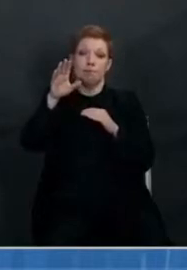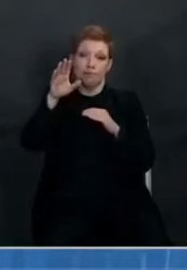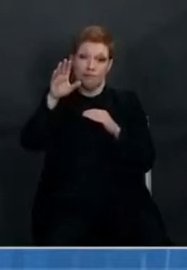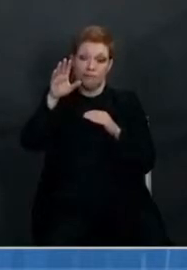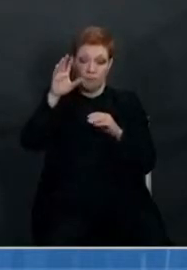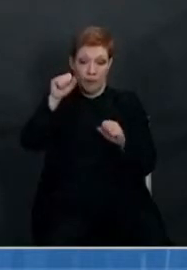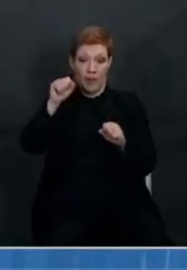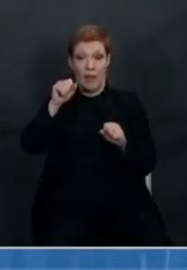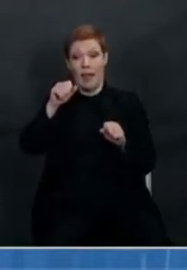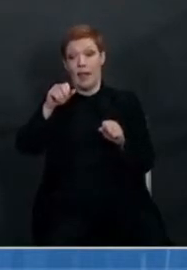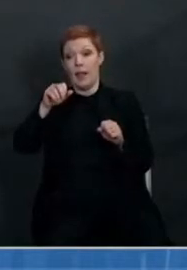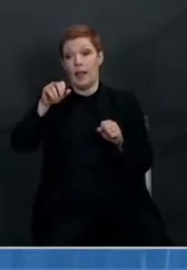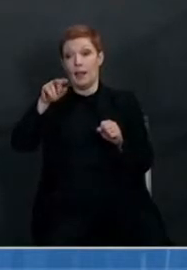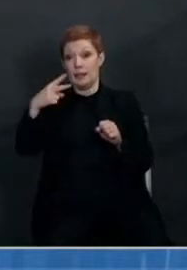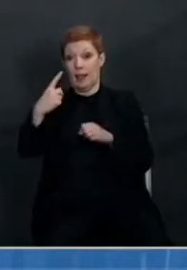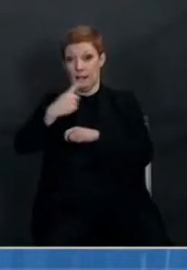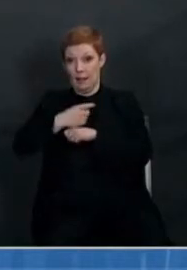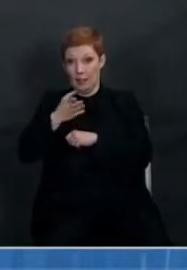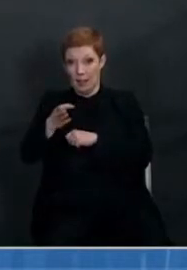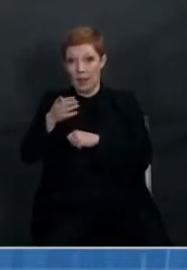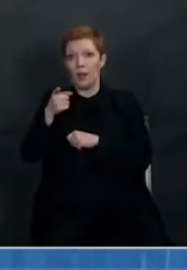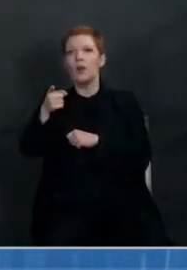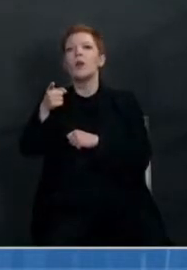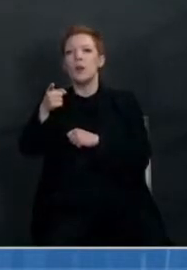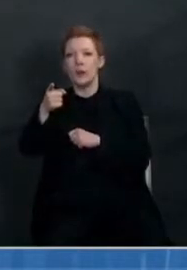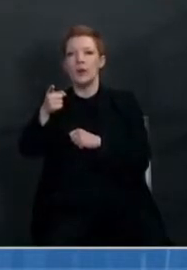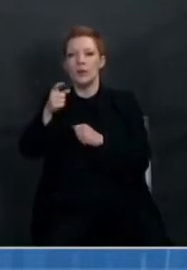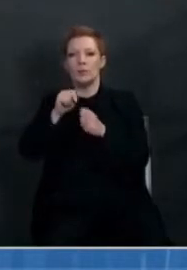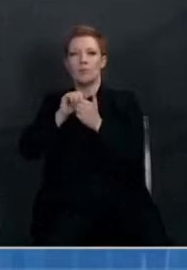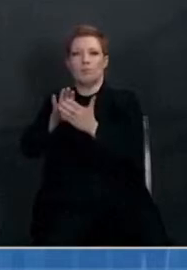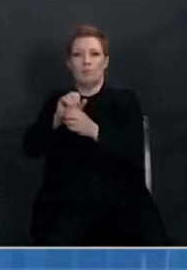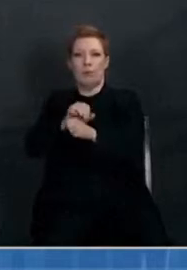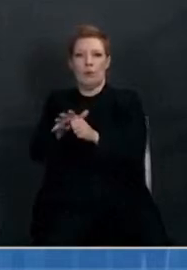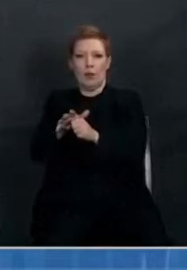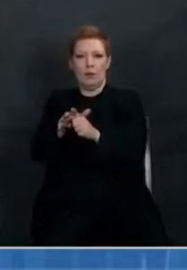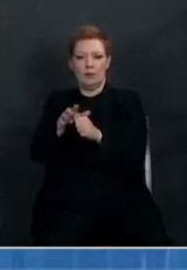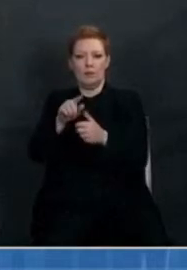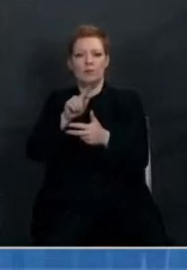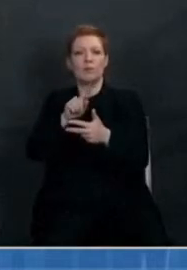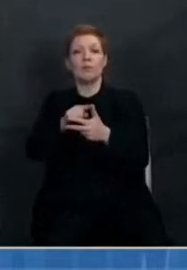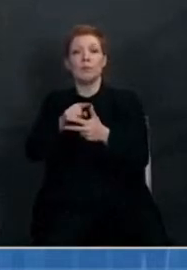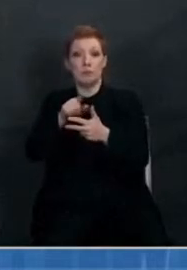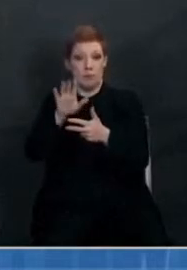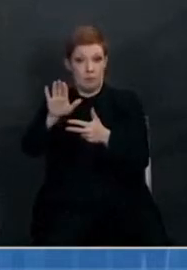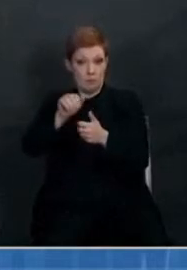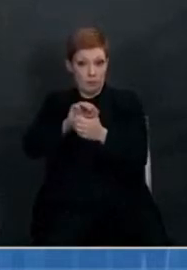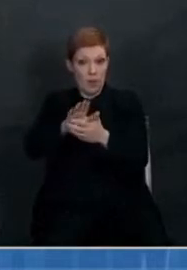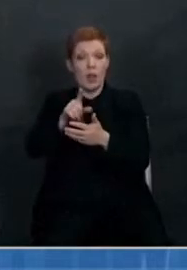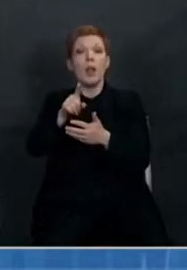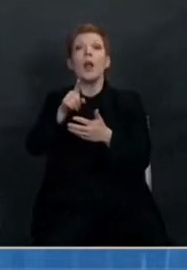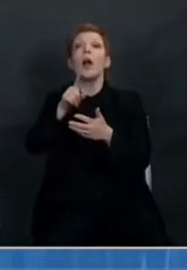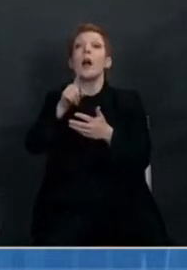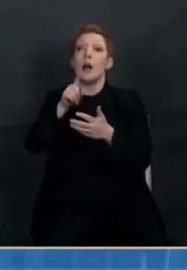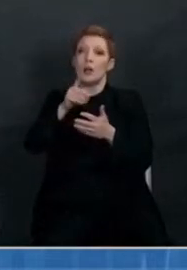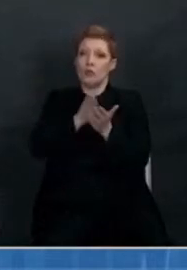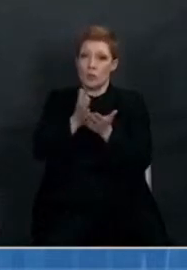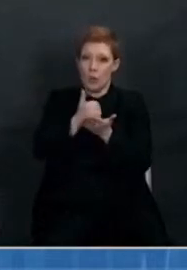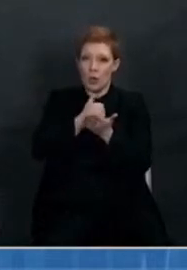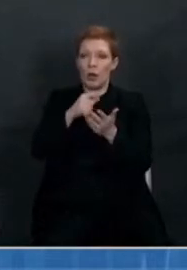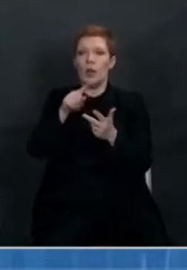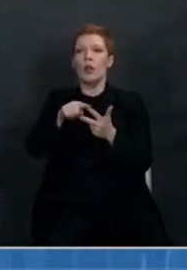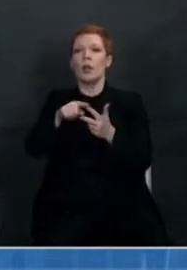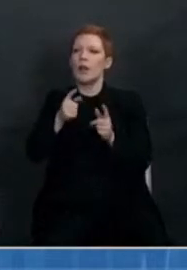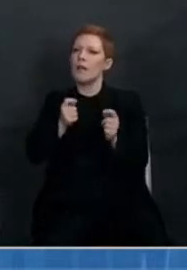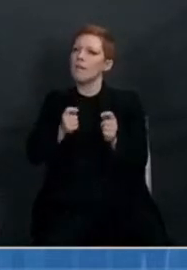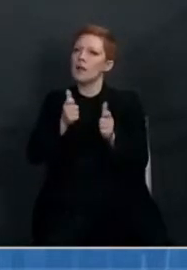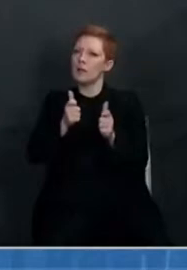with seven principal components. Transparency, speeding vaccinations, public health measures